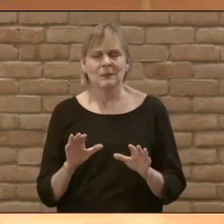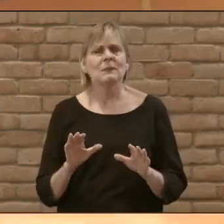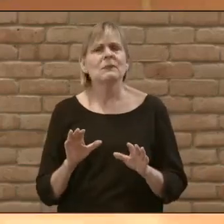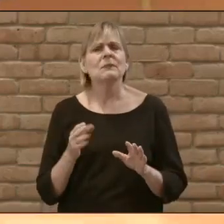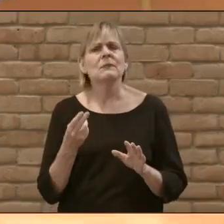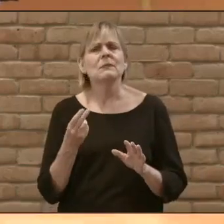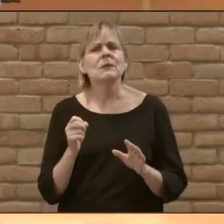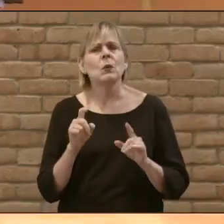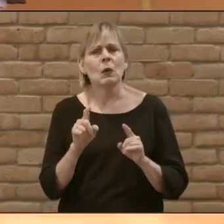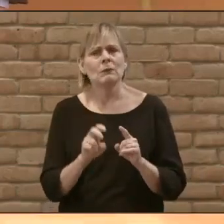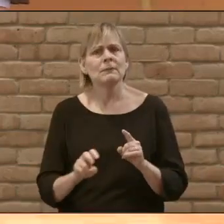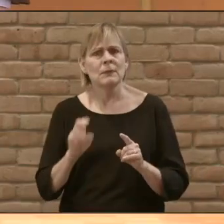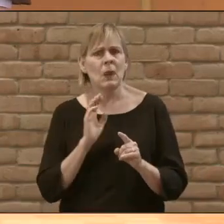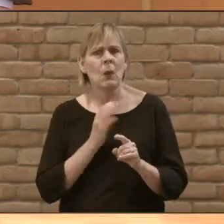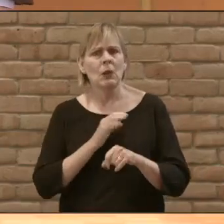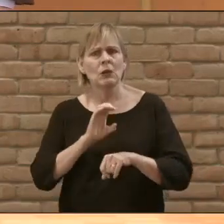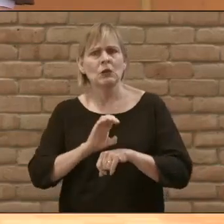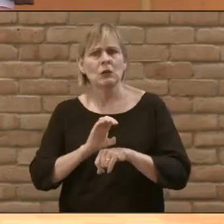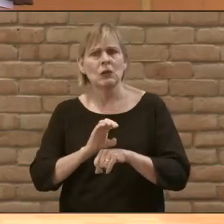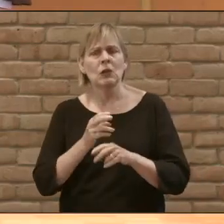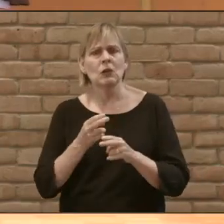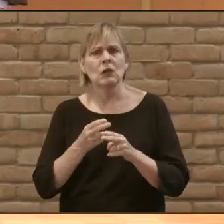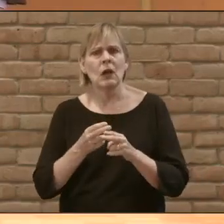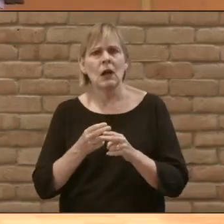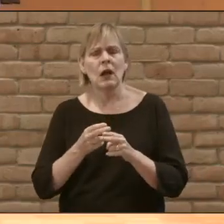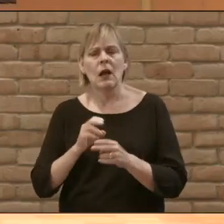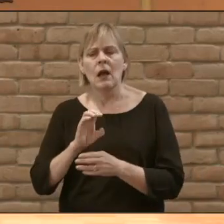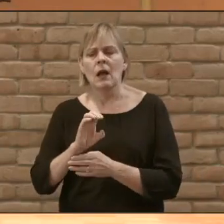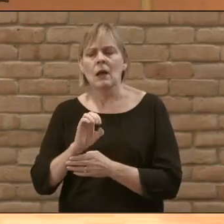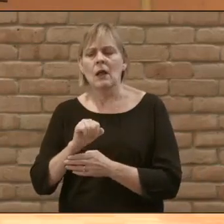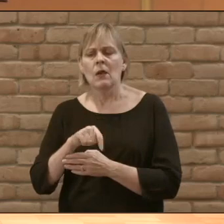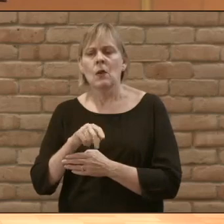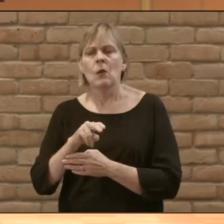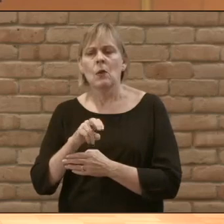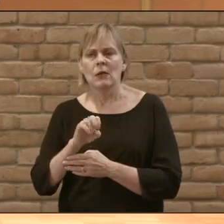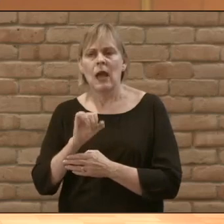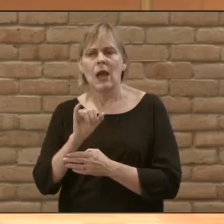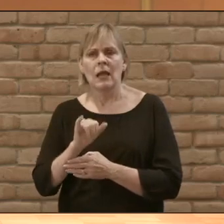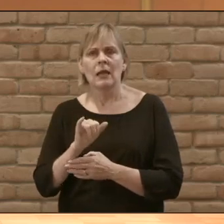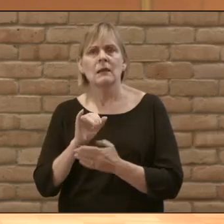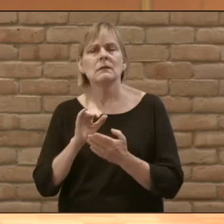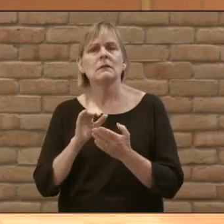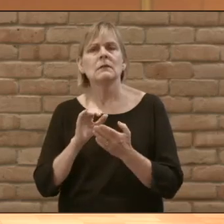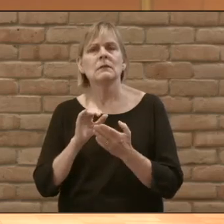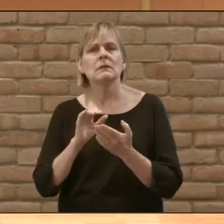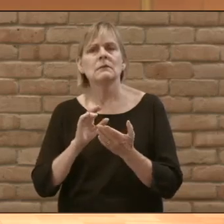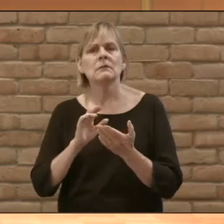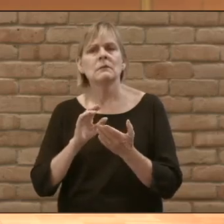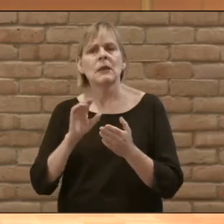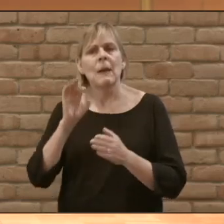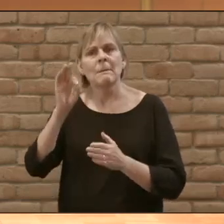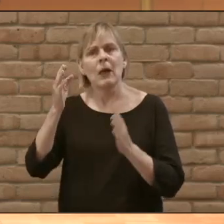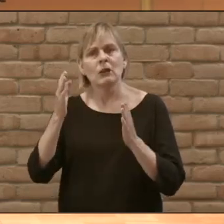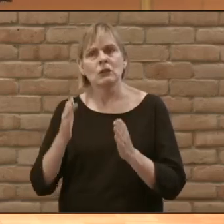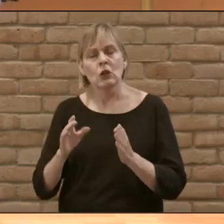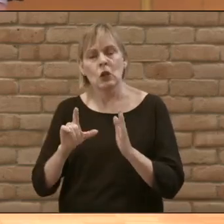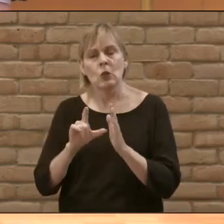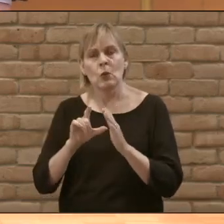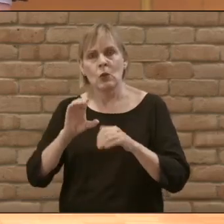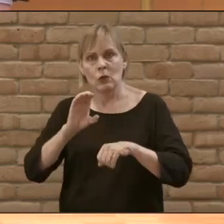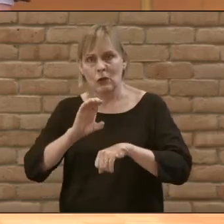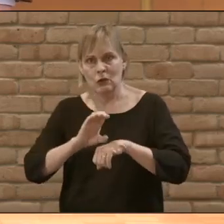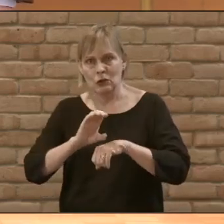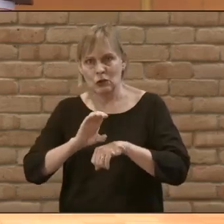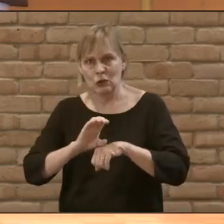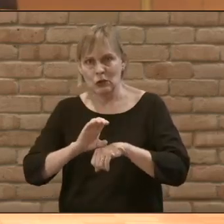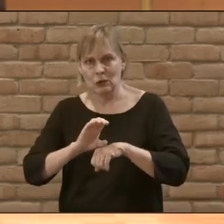a journey in our denomination called colloquy. Where he's now rostered as a pastor in the Lutheran Church,